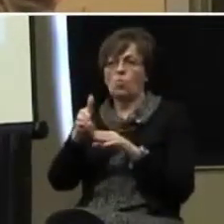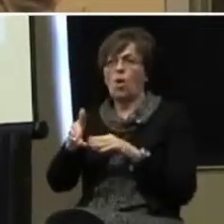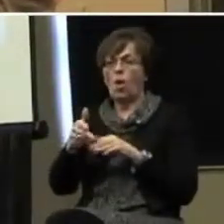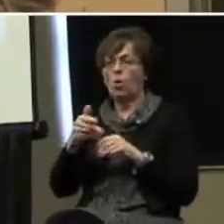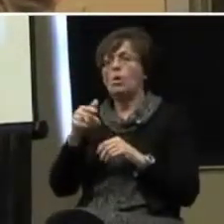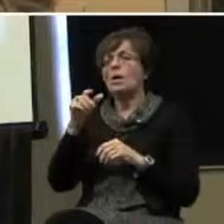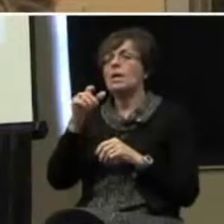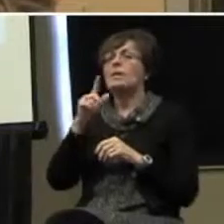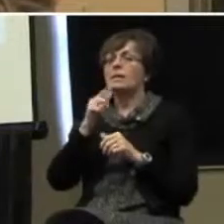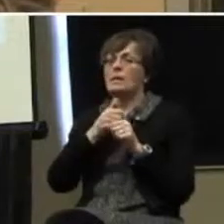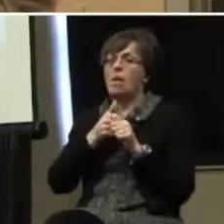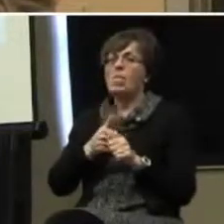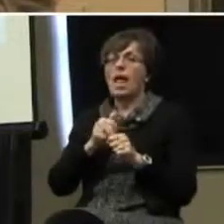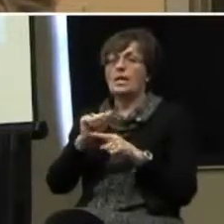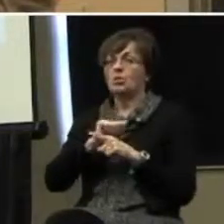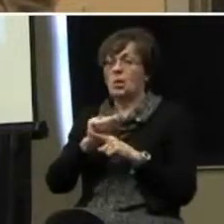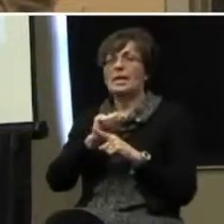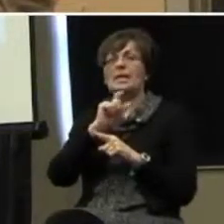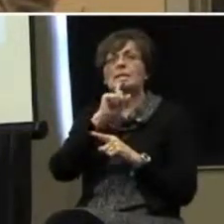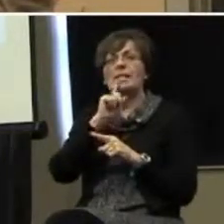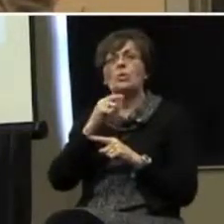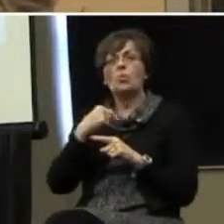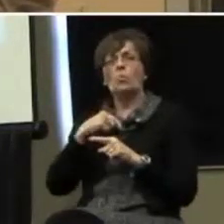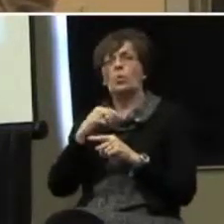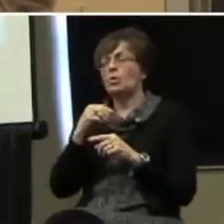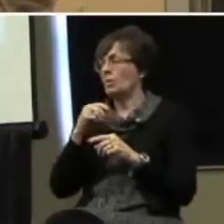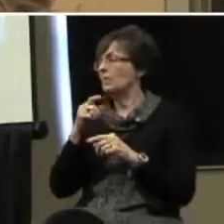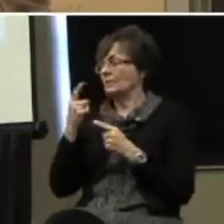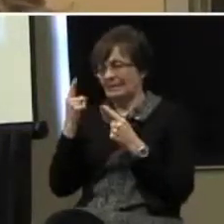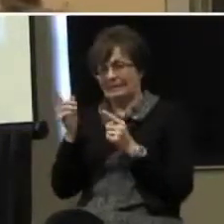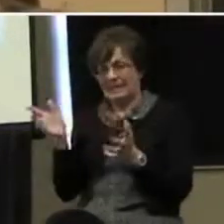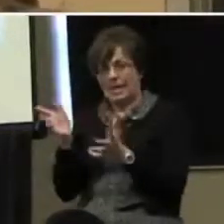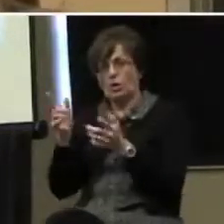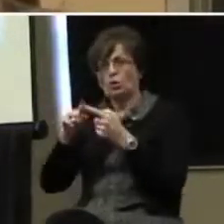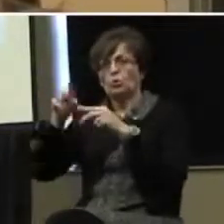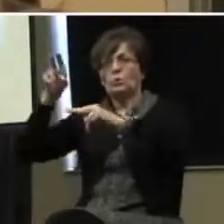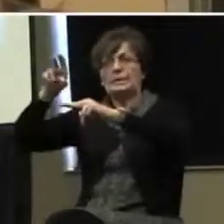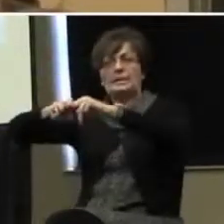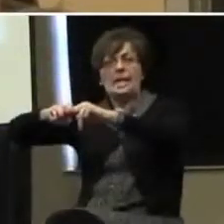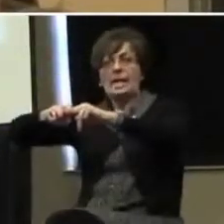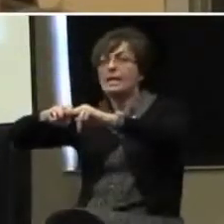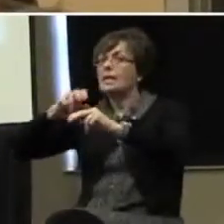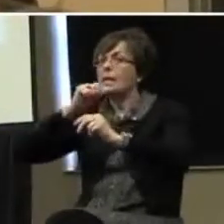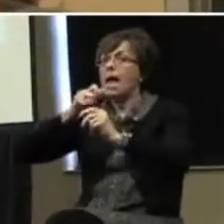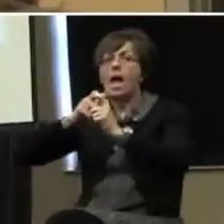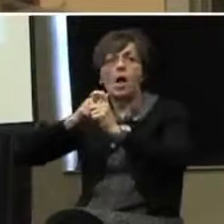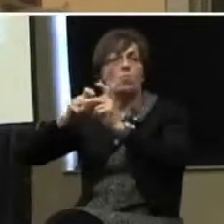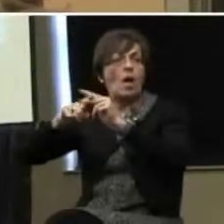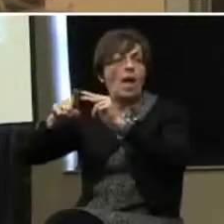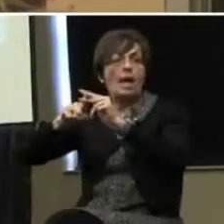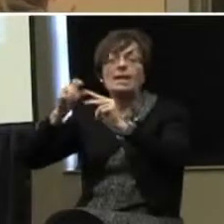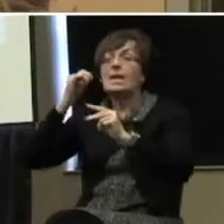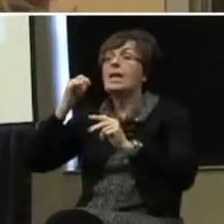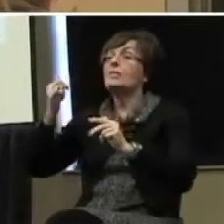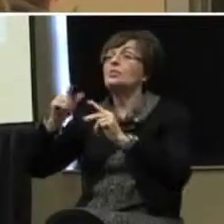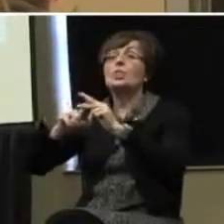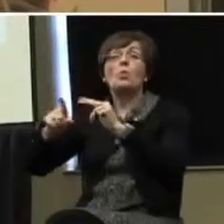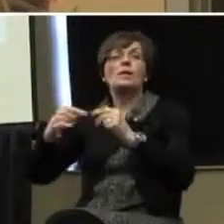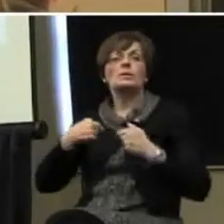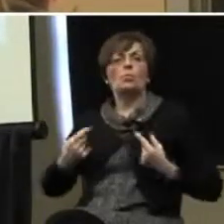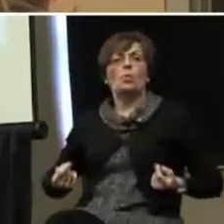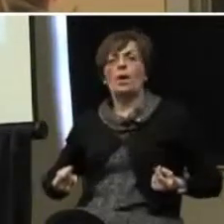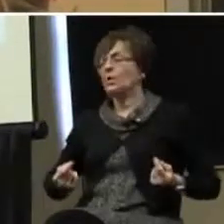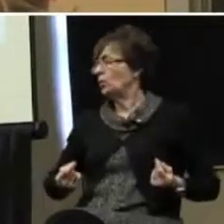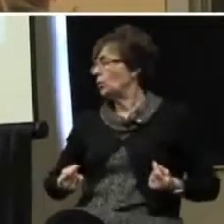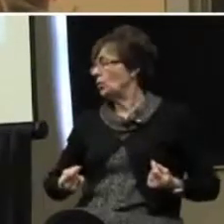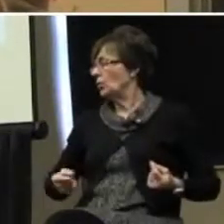So compliance training is literally this. We are getting her to sit, okay? Not run. If she goes to run, what am I going